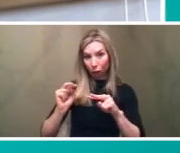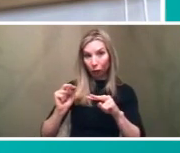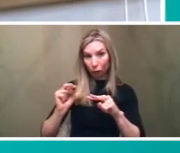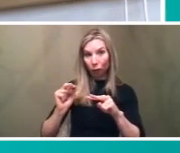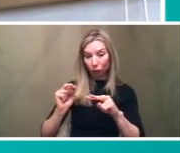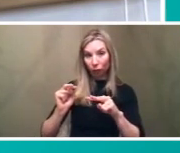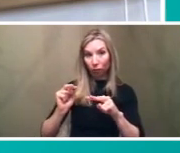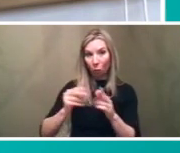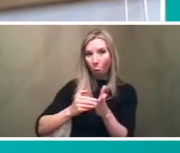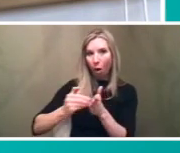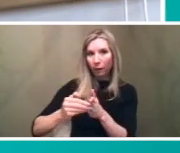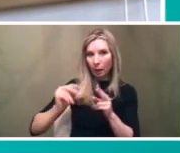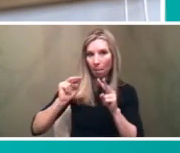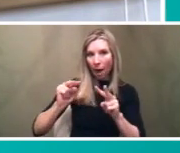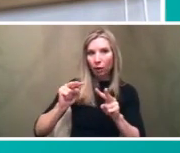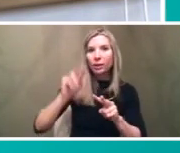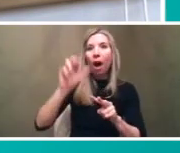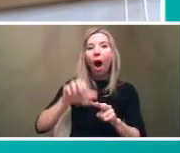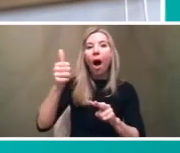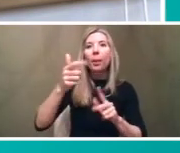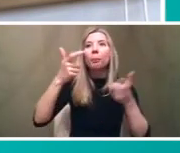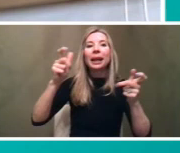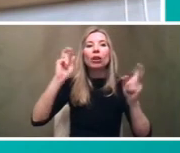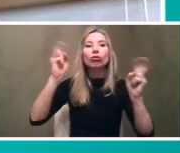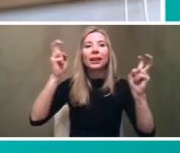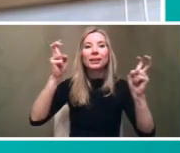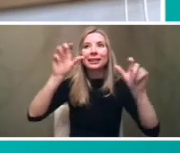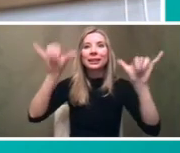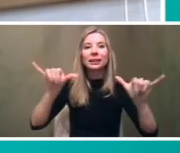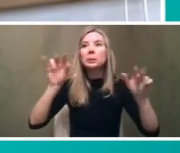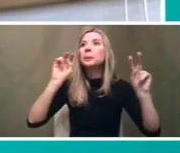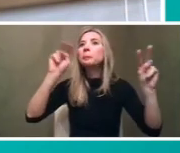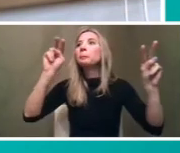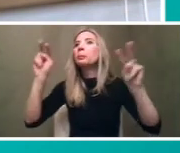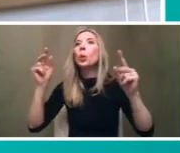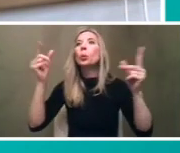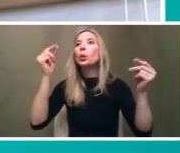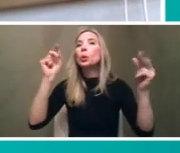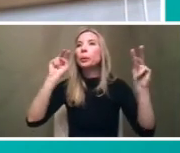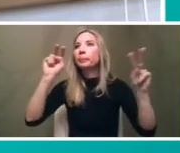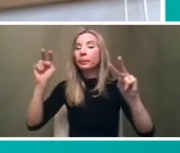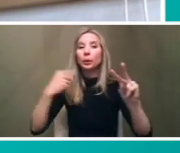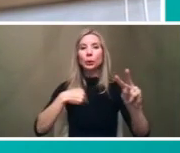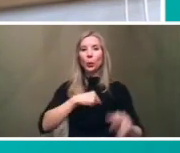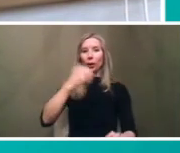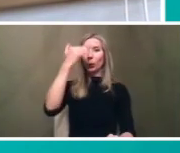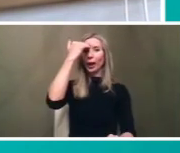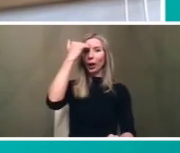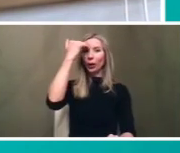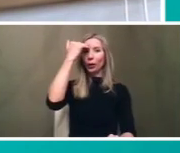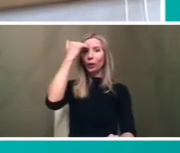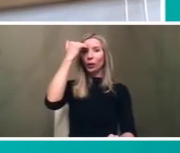what other major transit systems are are doing so we are aware of um